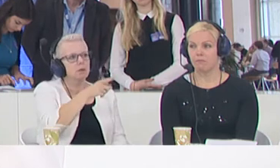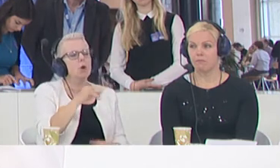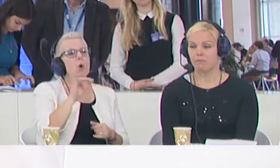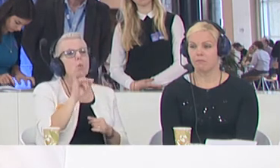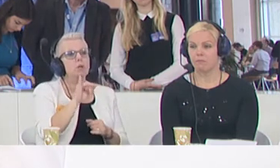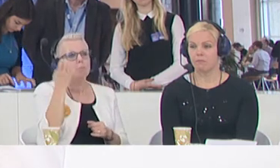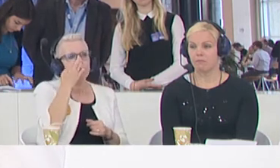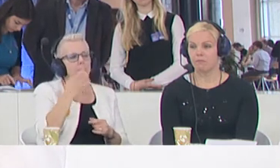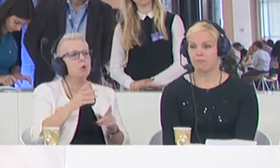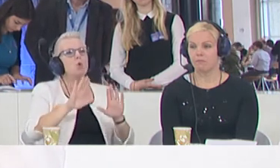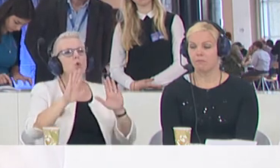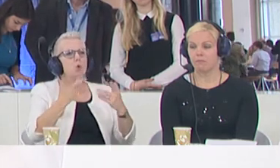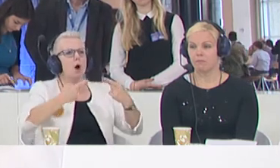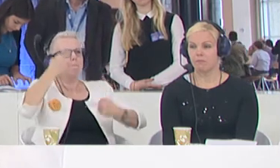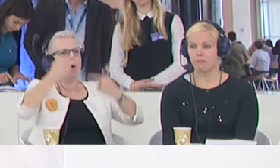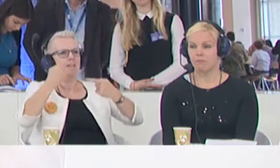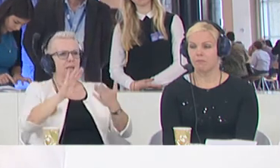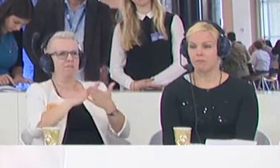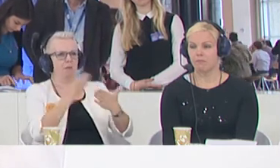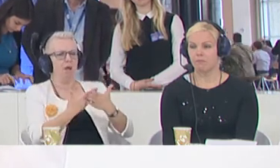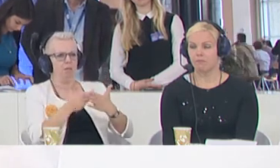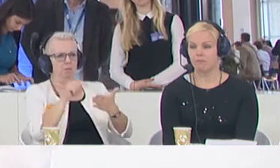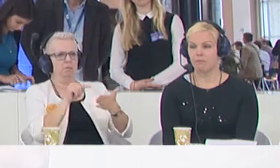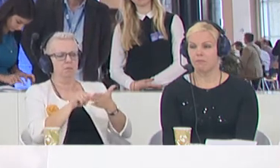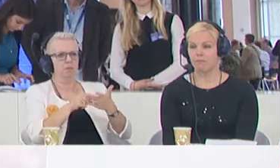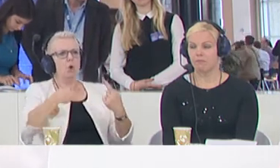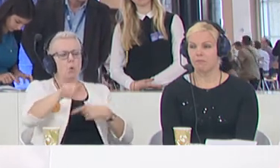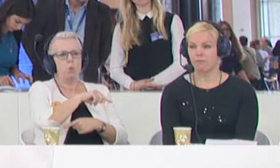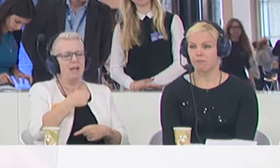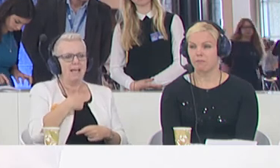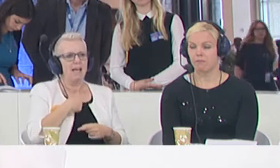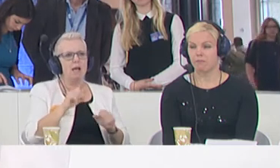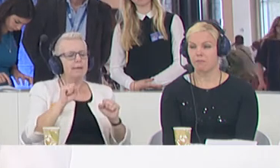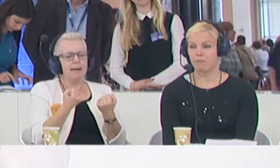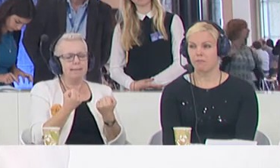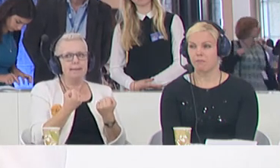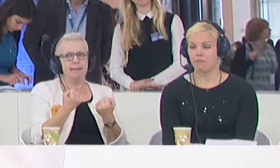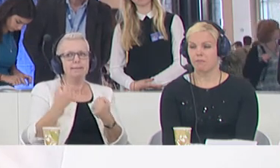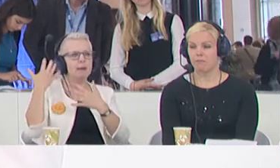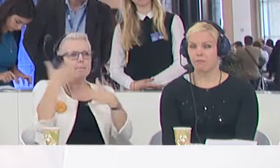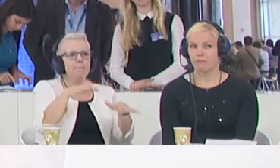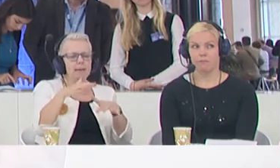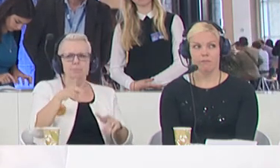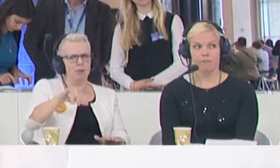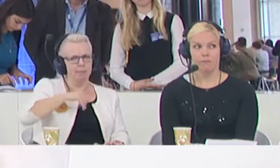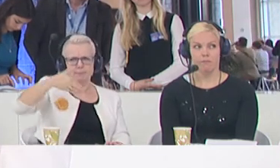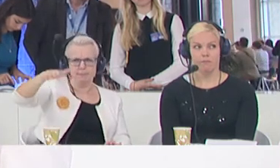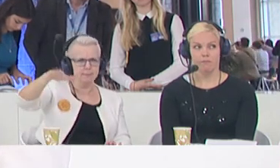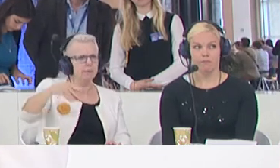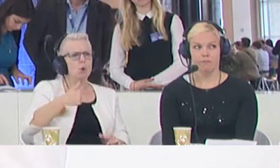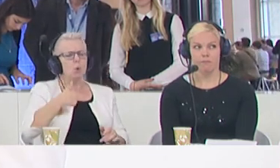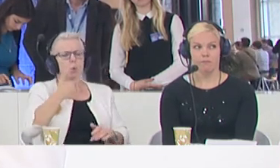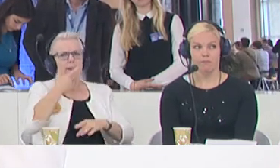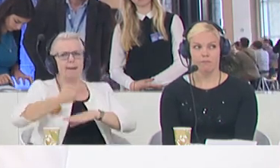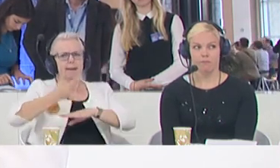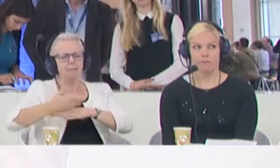employed at political level. And the rhetoric is that we cannot deal with migration. We don't want migrants. We want to close